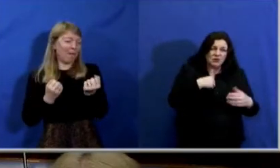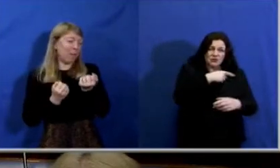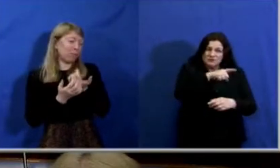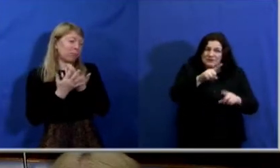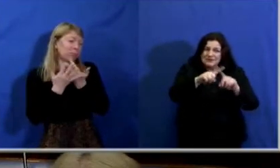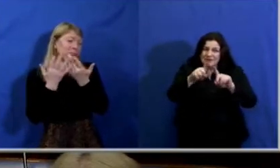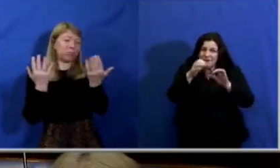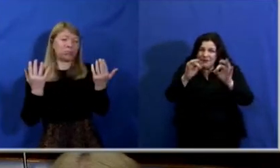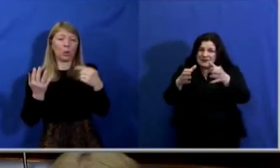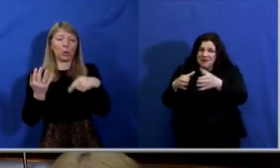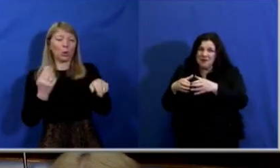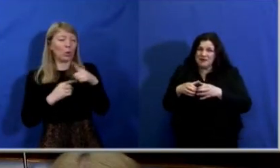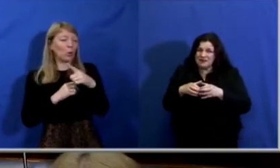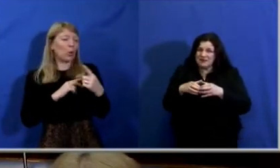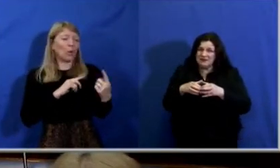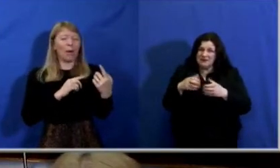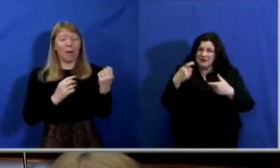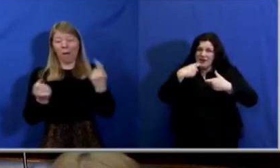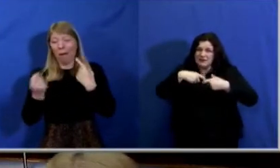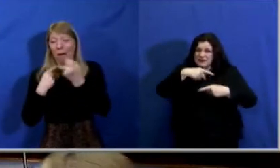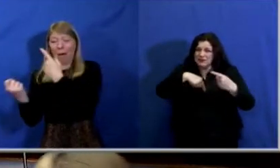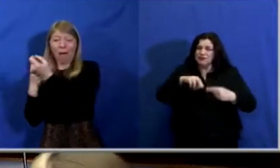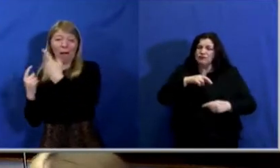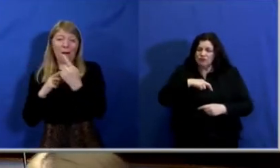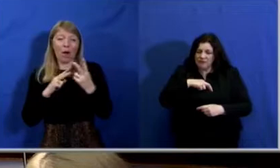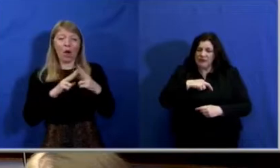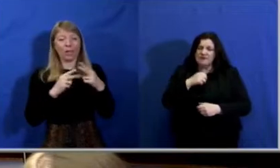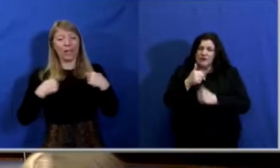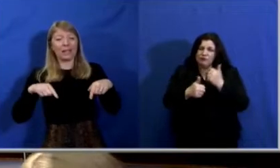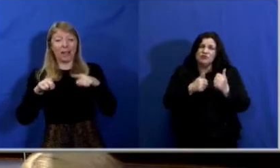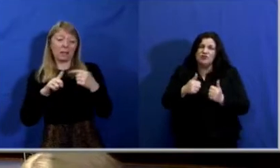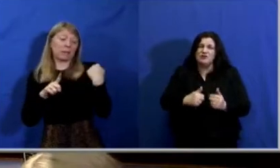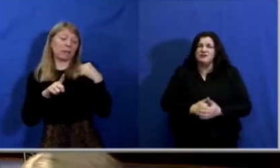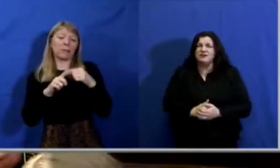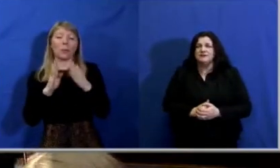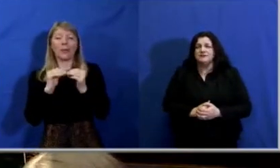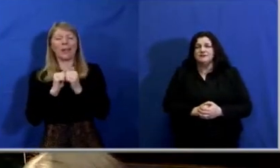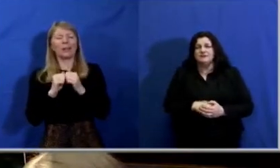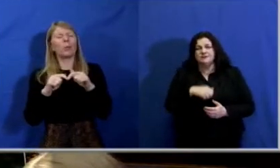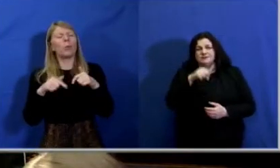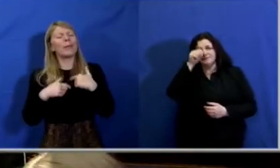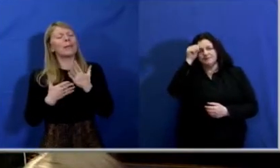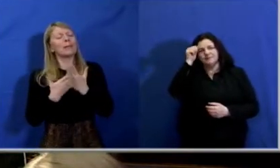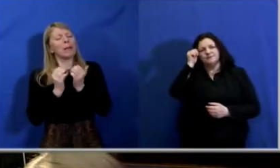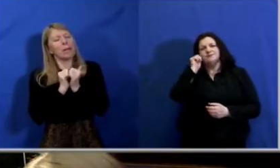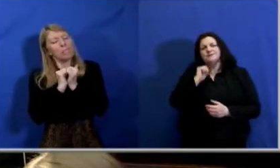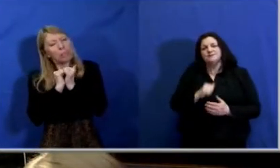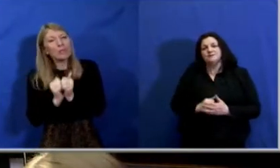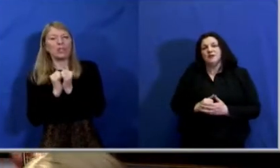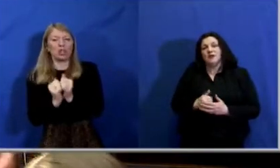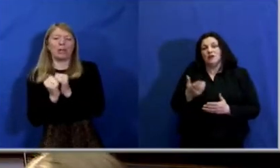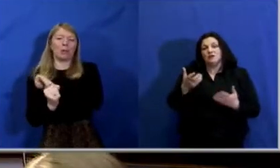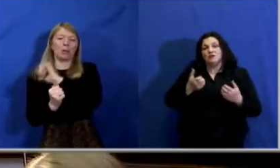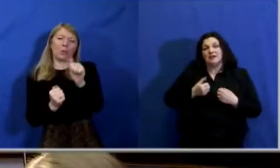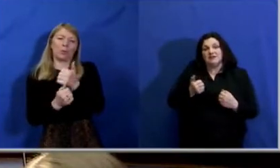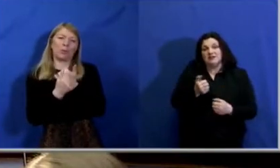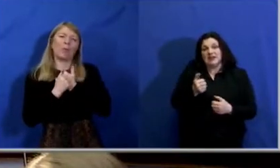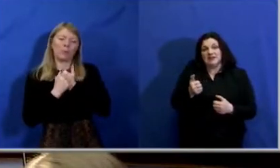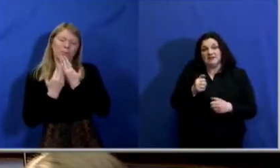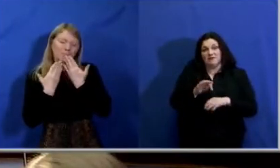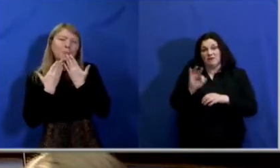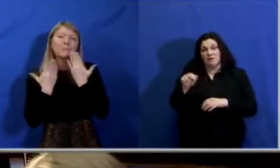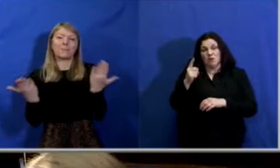It is genuinely appreciated. I also received a text from a colleague